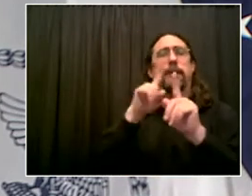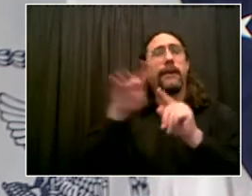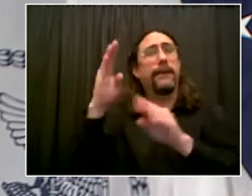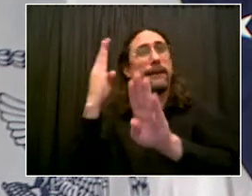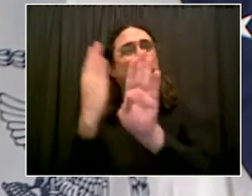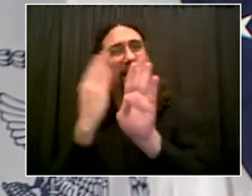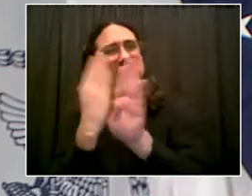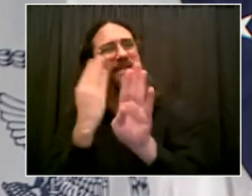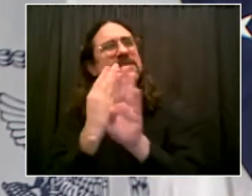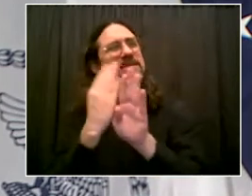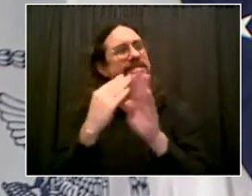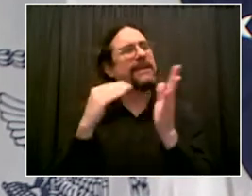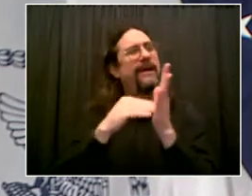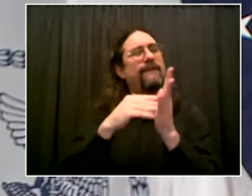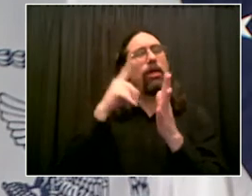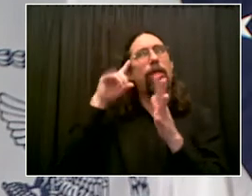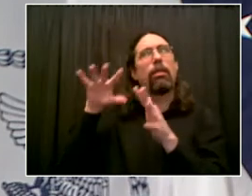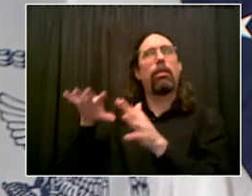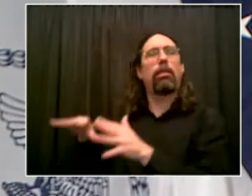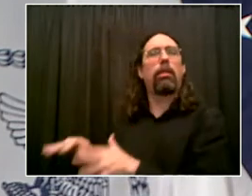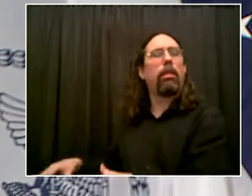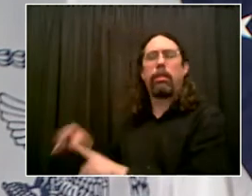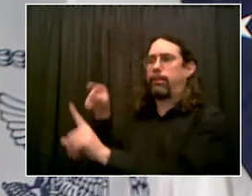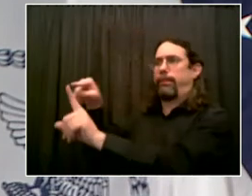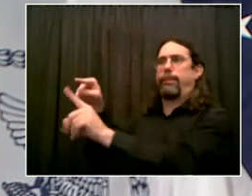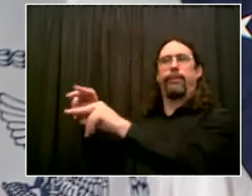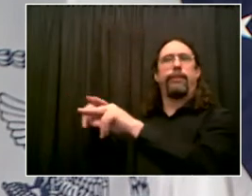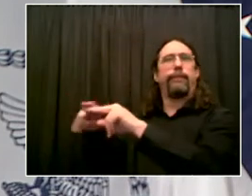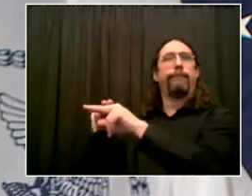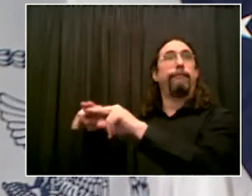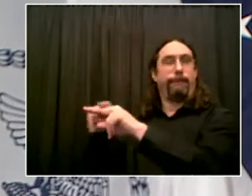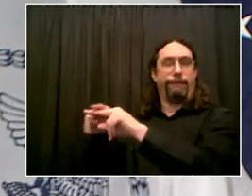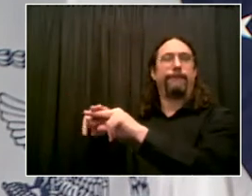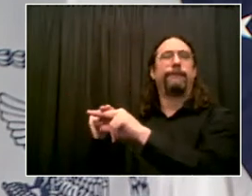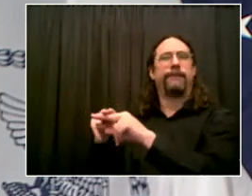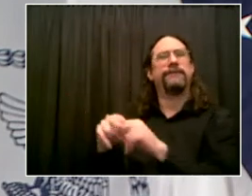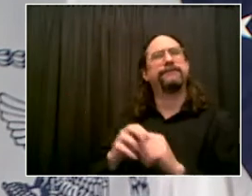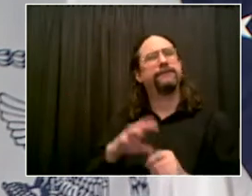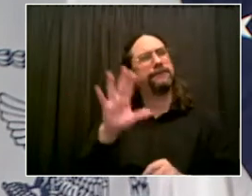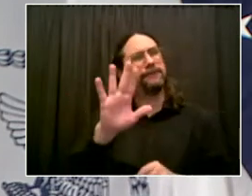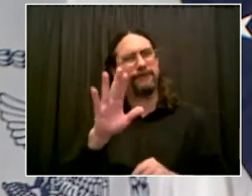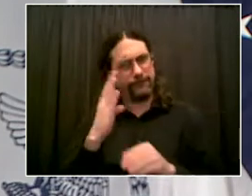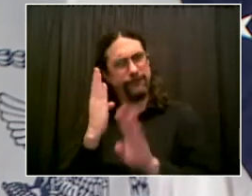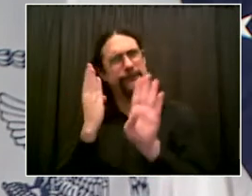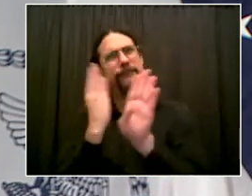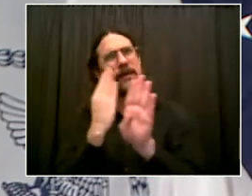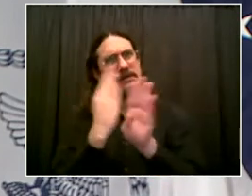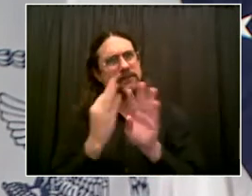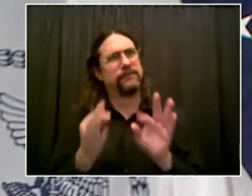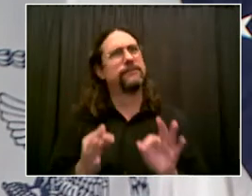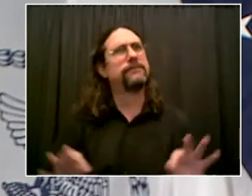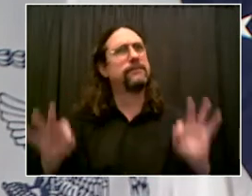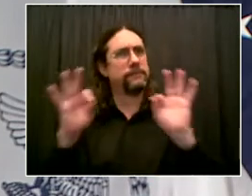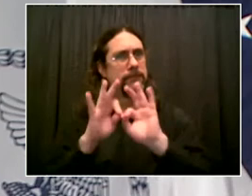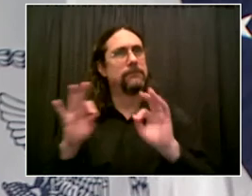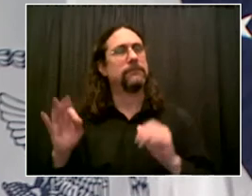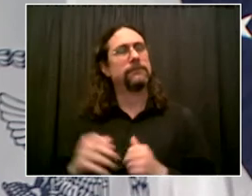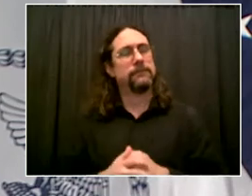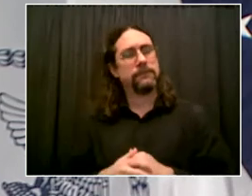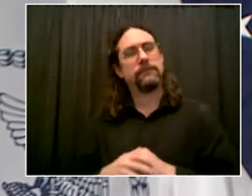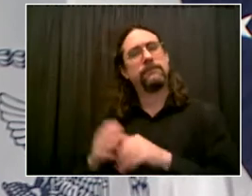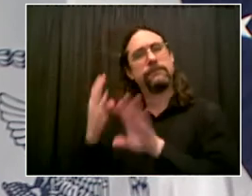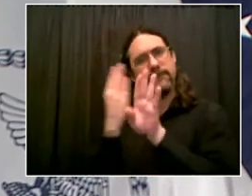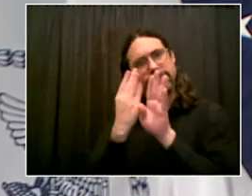I'm glad we're talking about them more. And it's time to do more and more to speed up the travel of New Yorkers on buses to make it